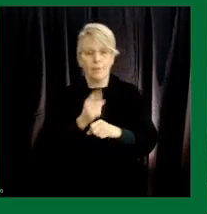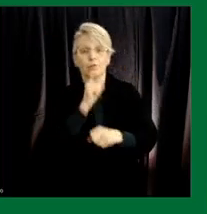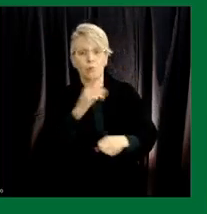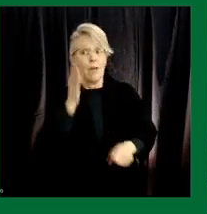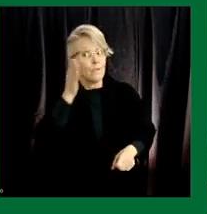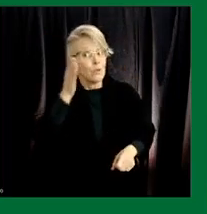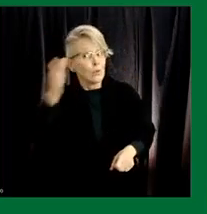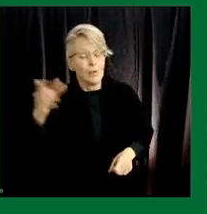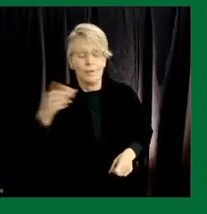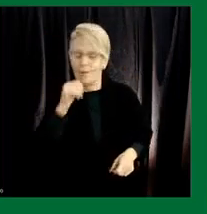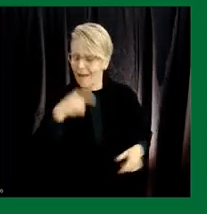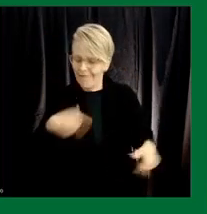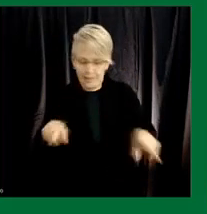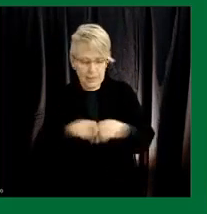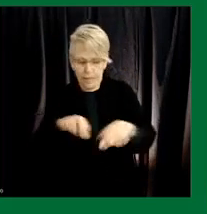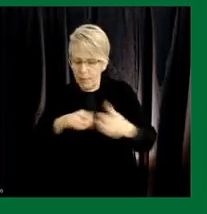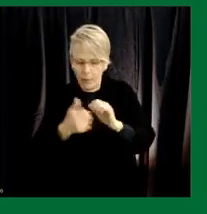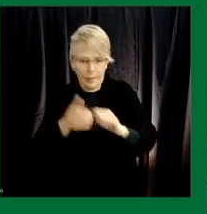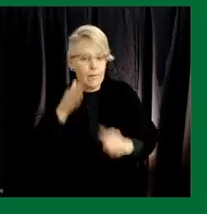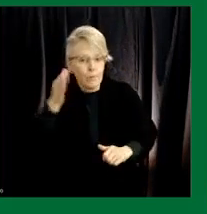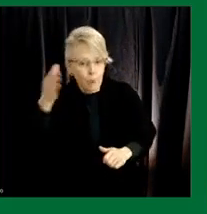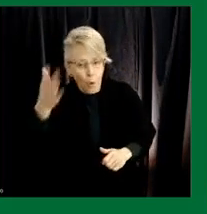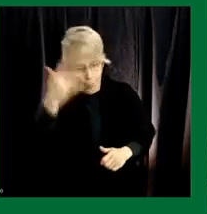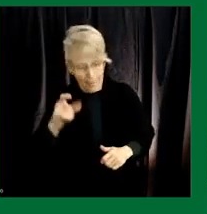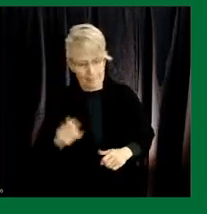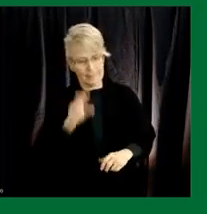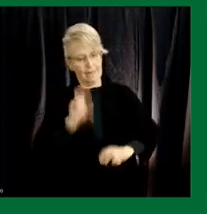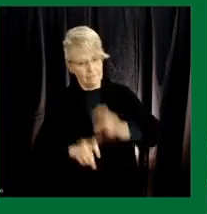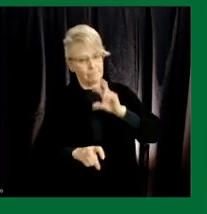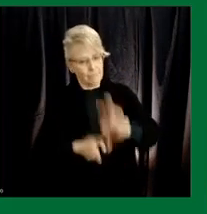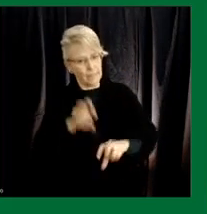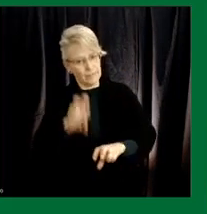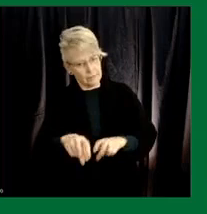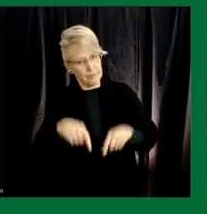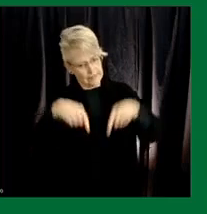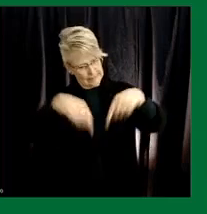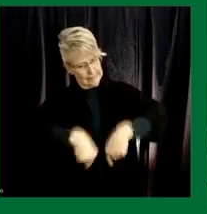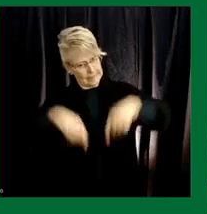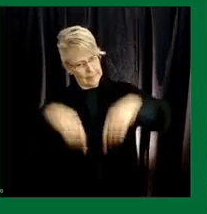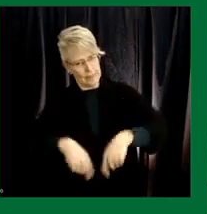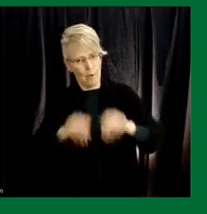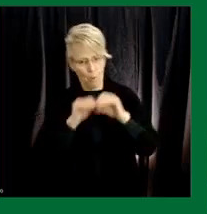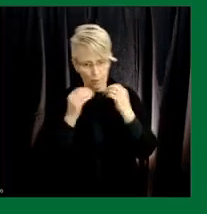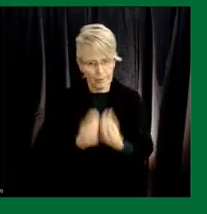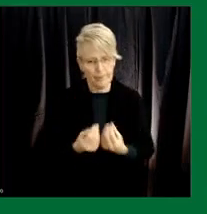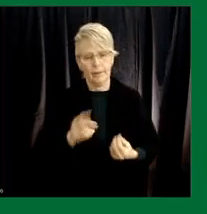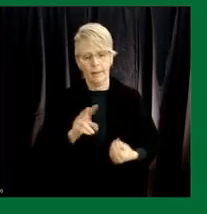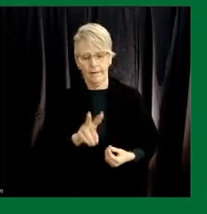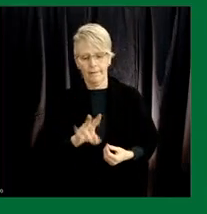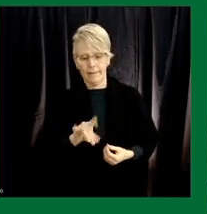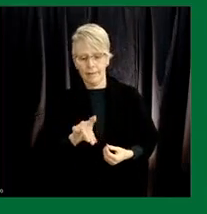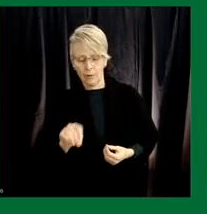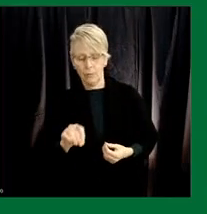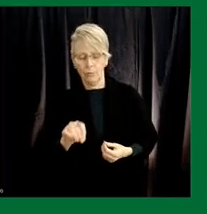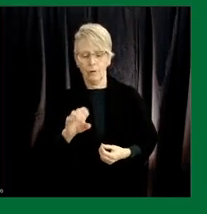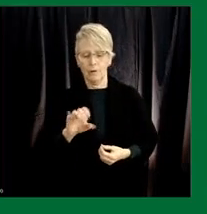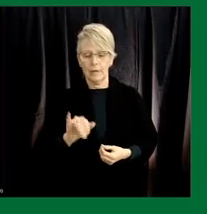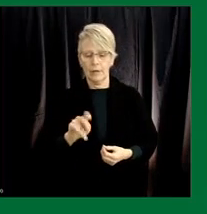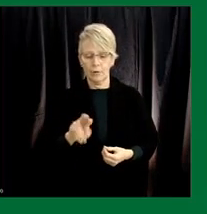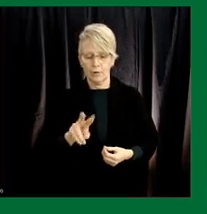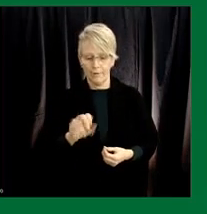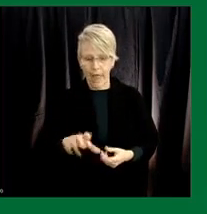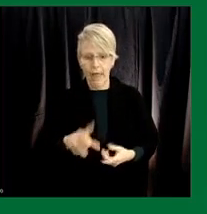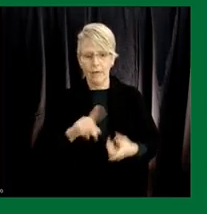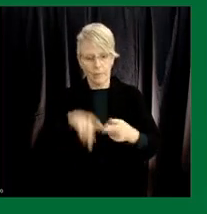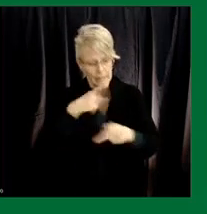vaccine shortage again by investing in institutions or organizations such as veto intervac preserve our domestic supply